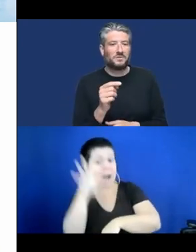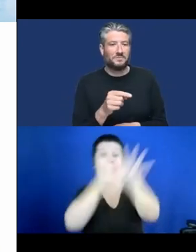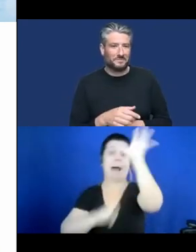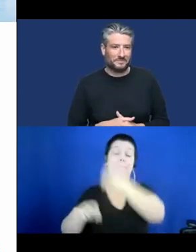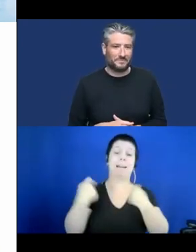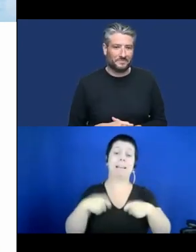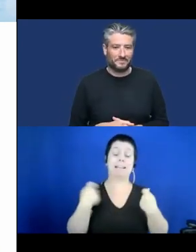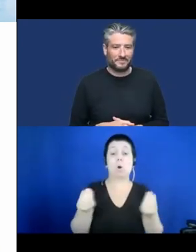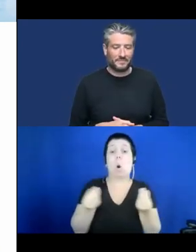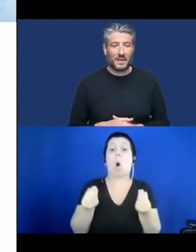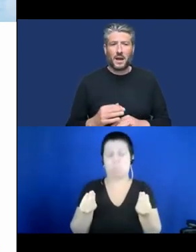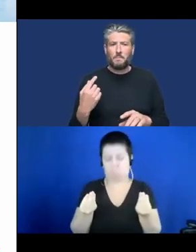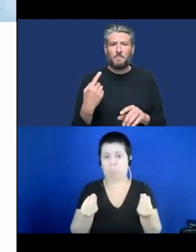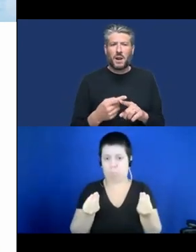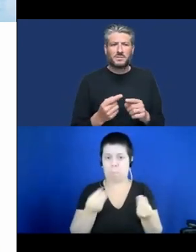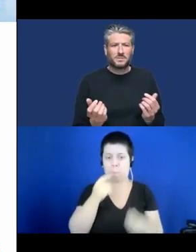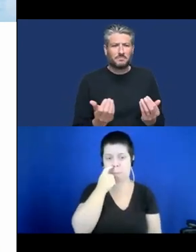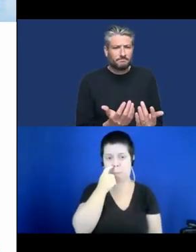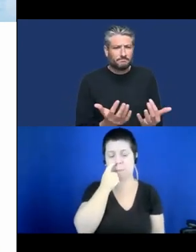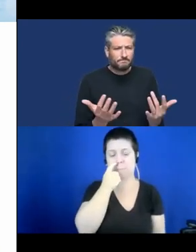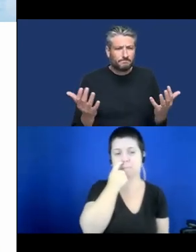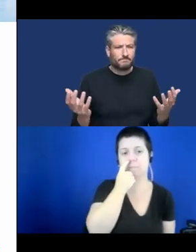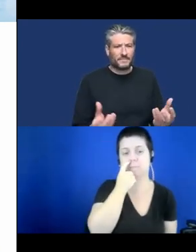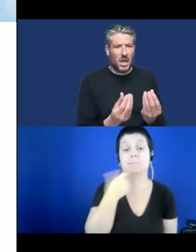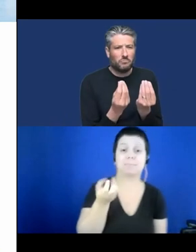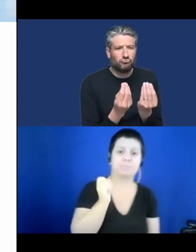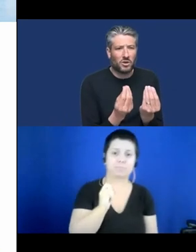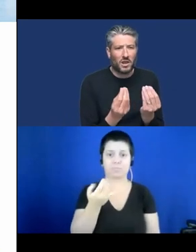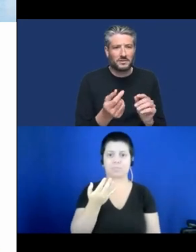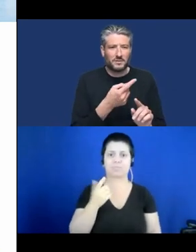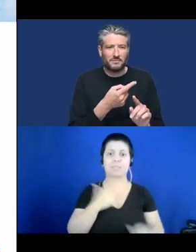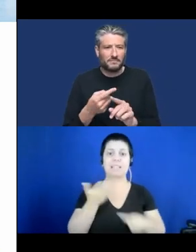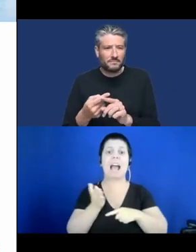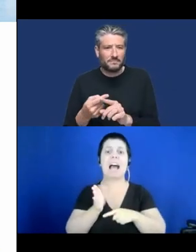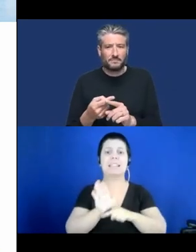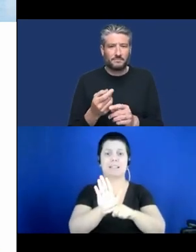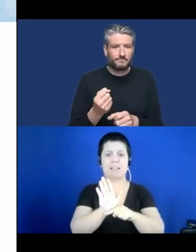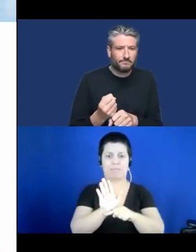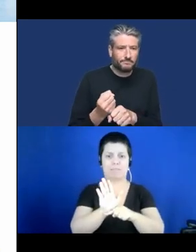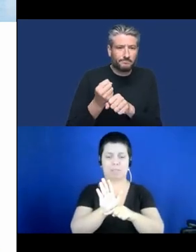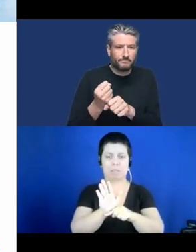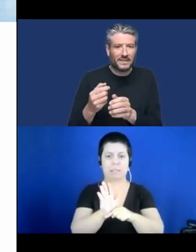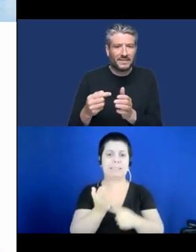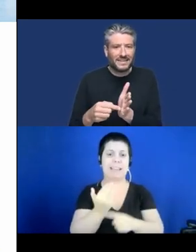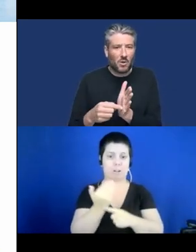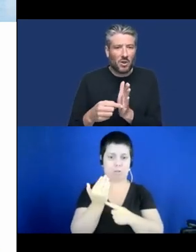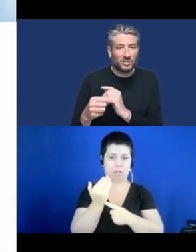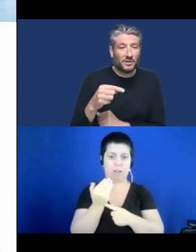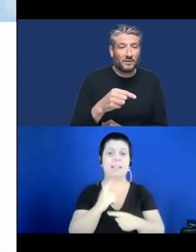products today when we are looking at assistive technology products are based on software.